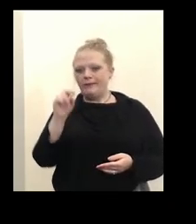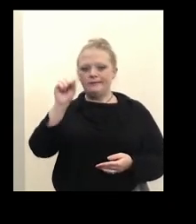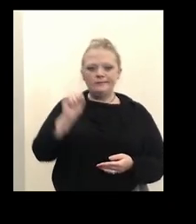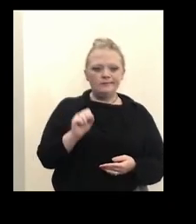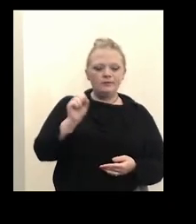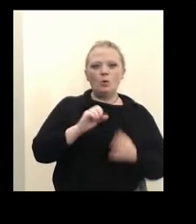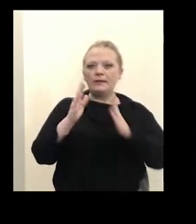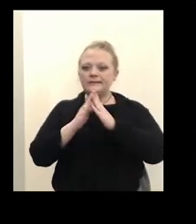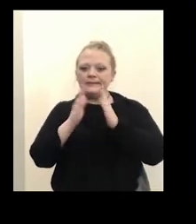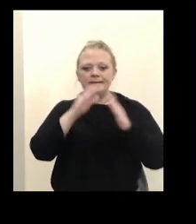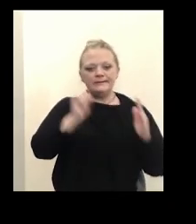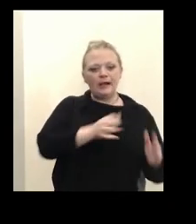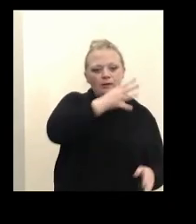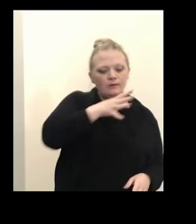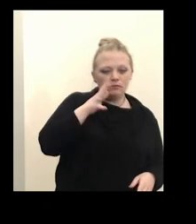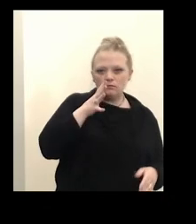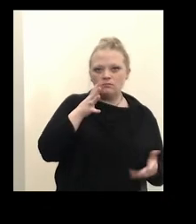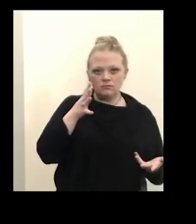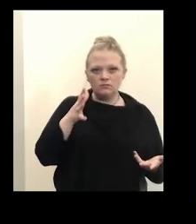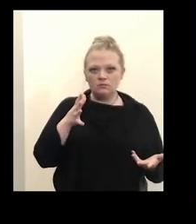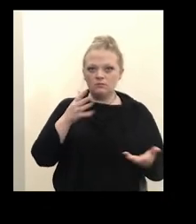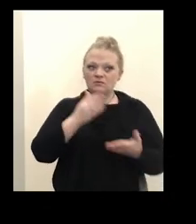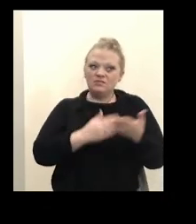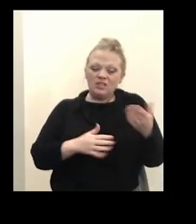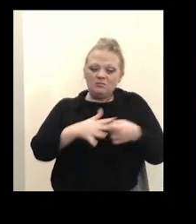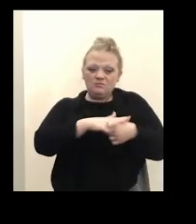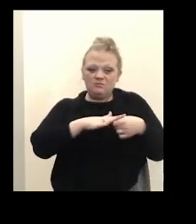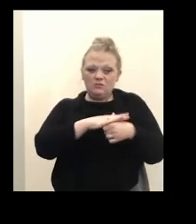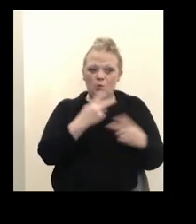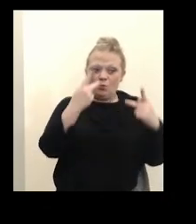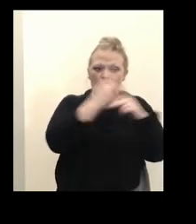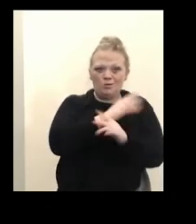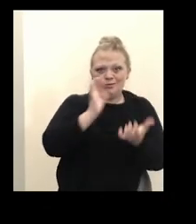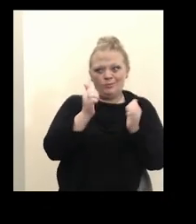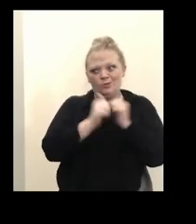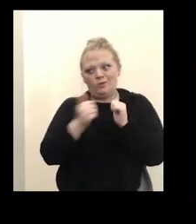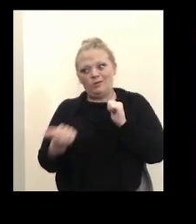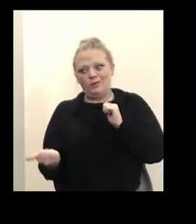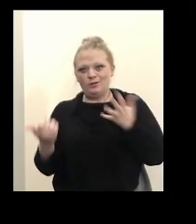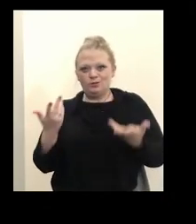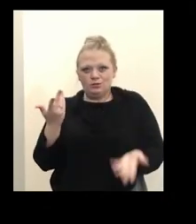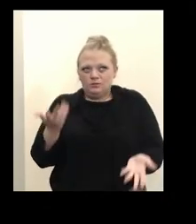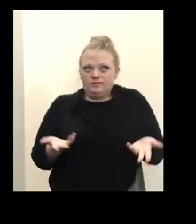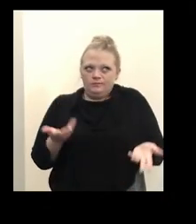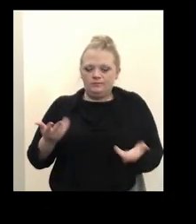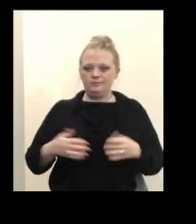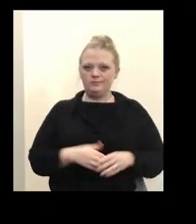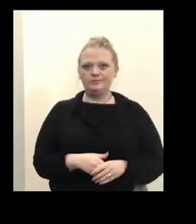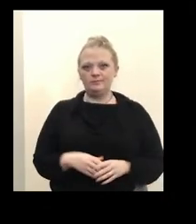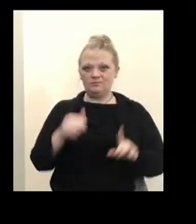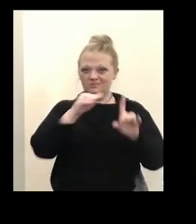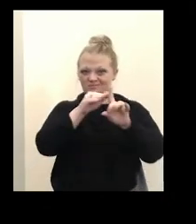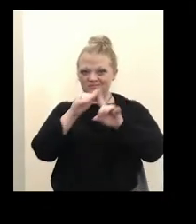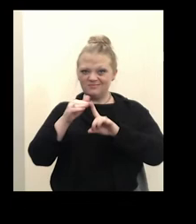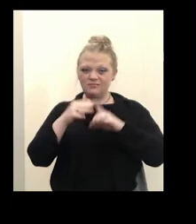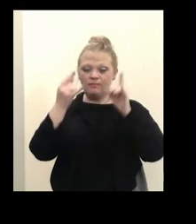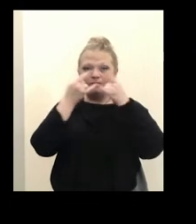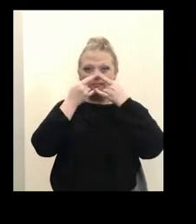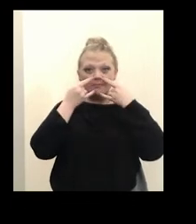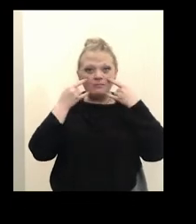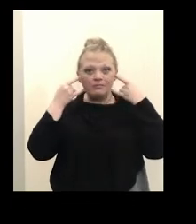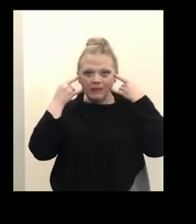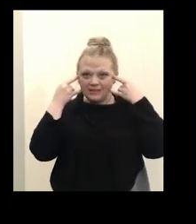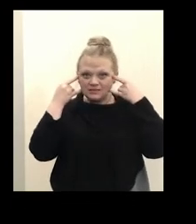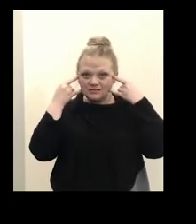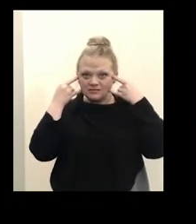areas. Uh, and there are some areas that are doing worse than others. Simple as that. So we remind everybody to wear a mask. Uh,